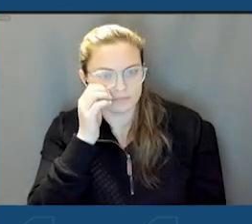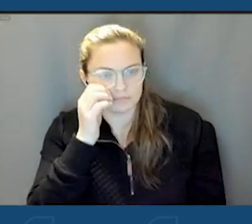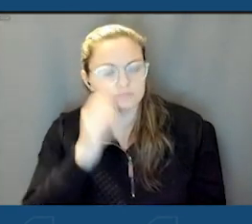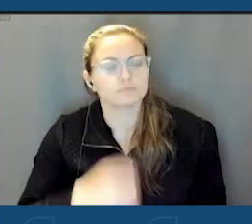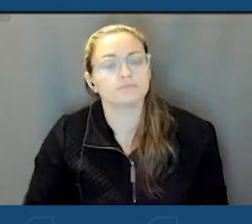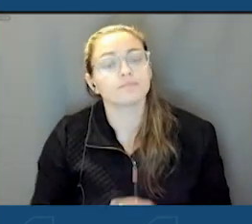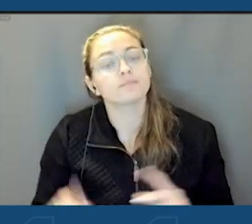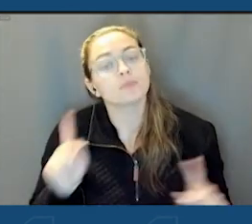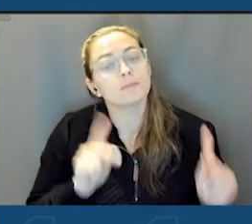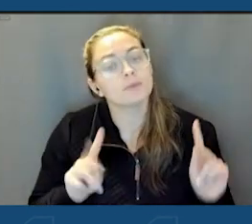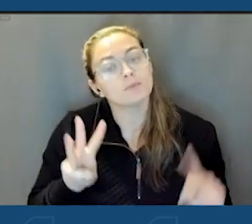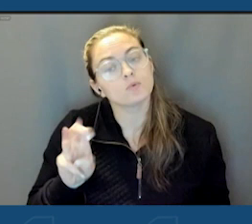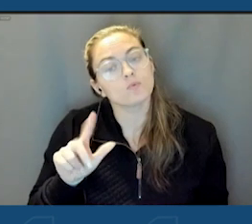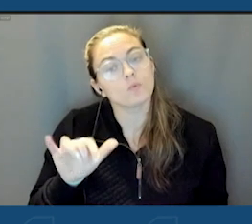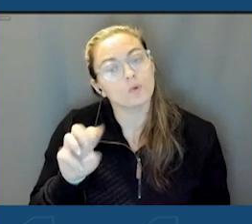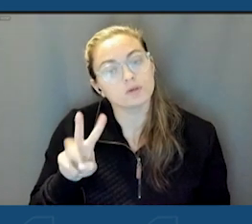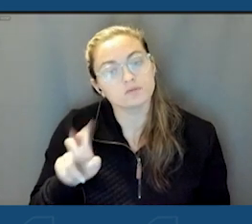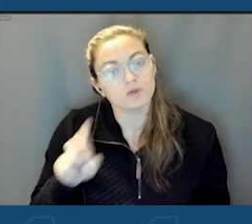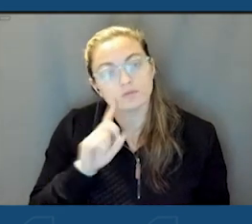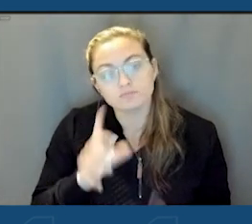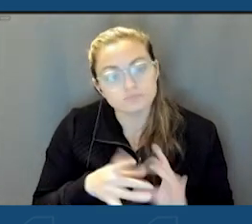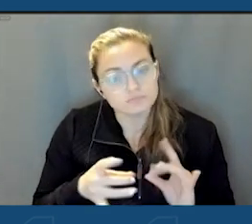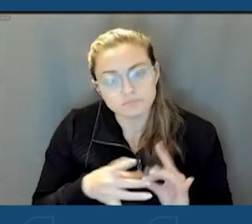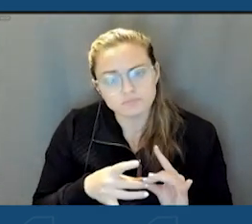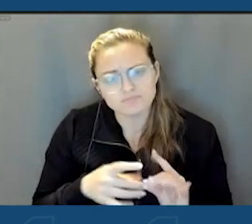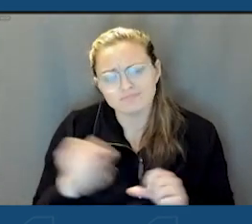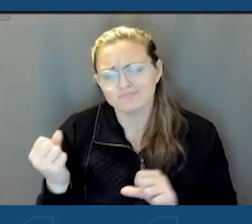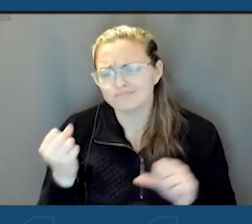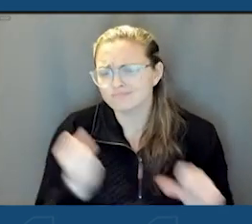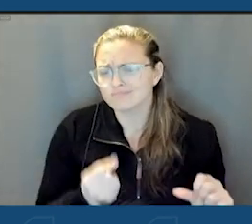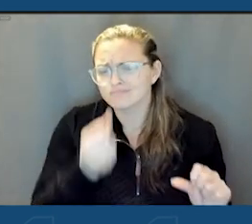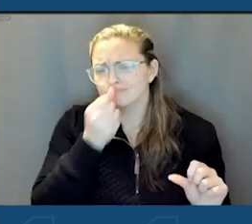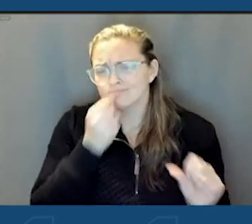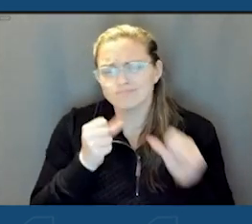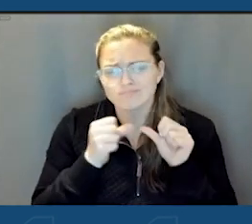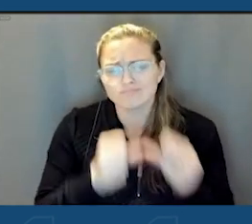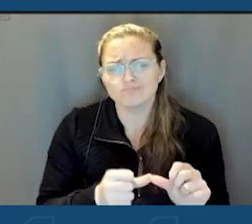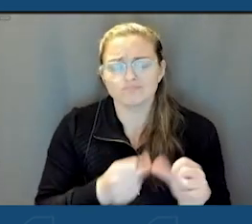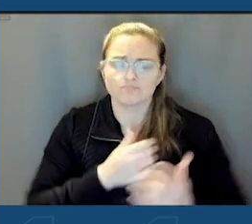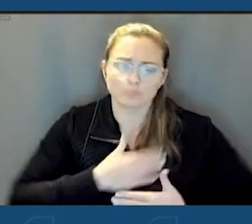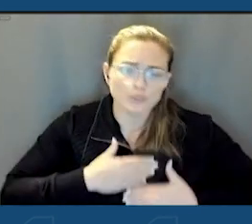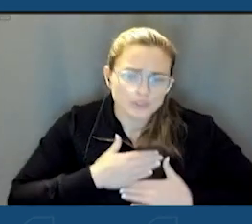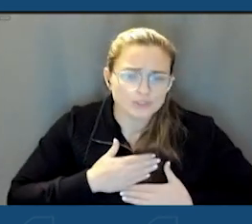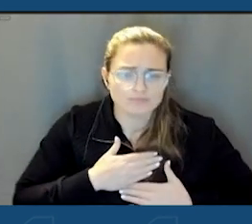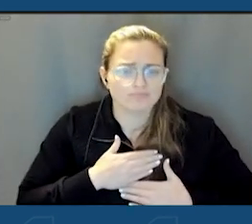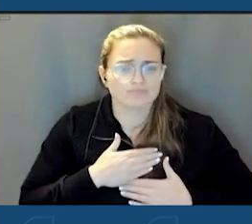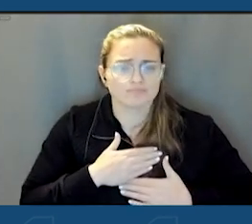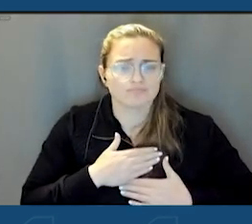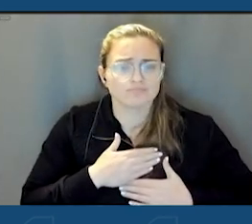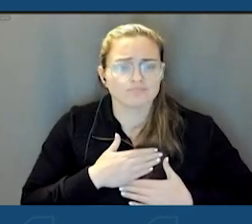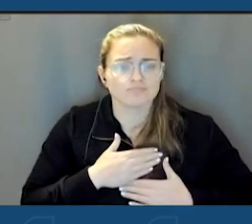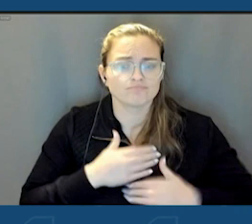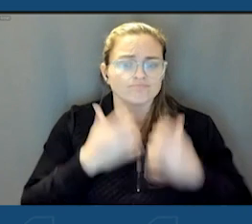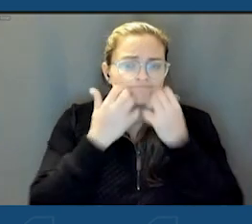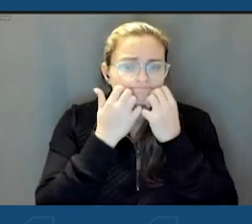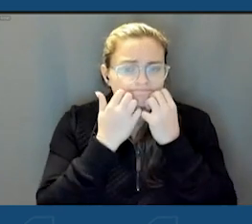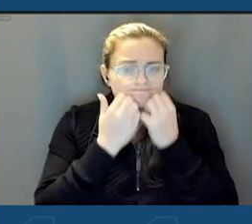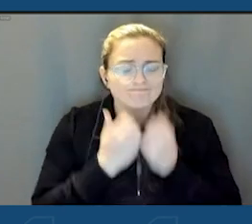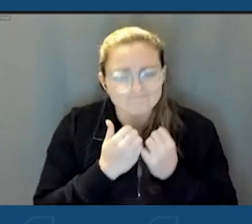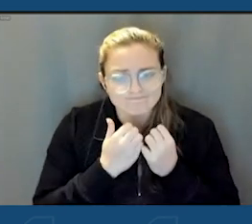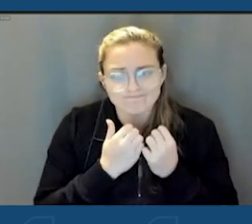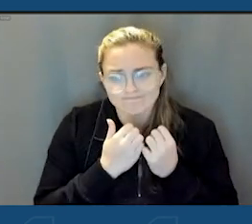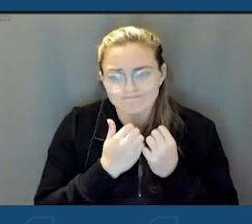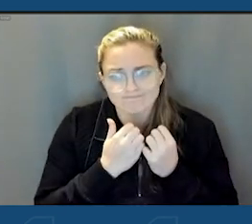the people of Wellsville, as I say, are resilient and they're very appreciative. We value the, uh,